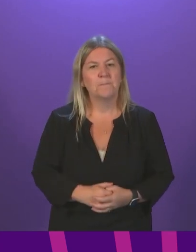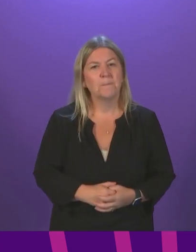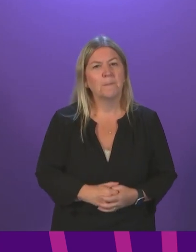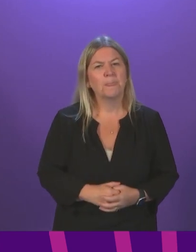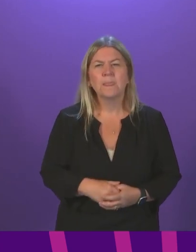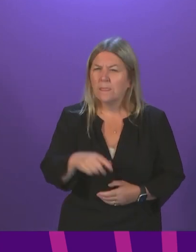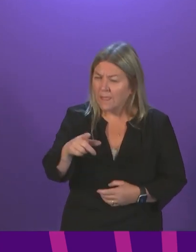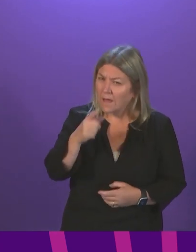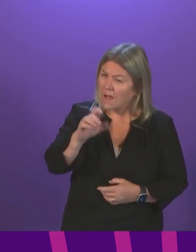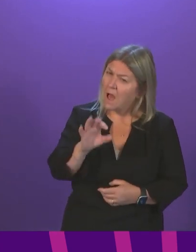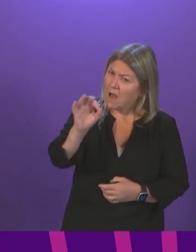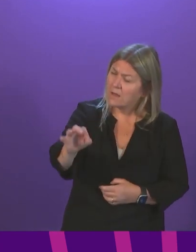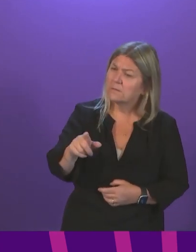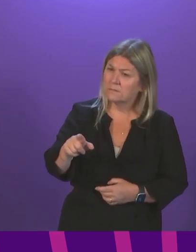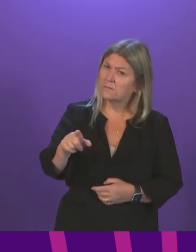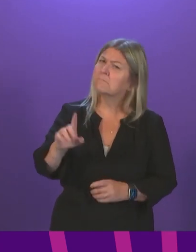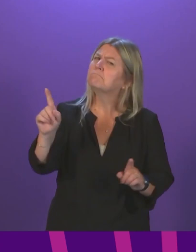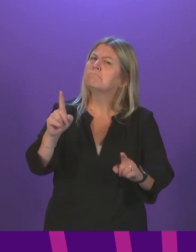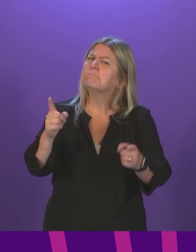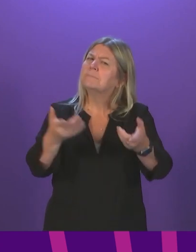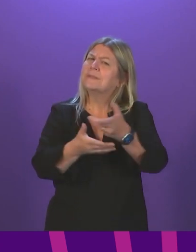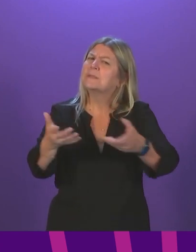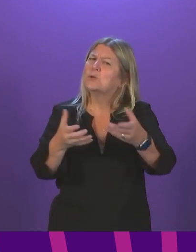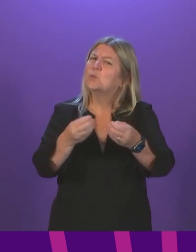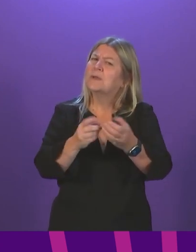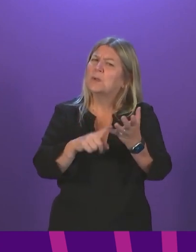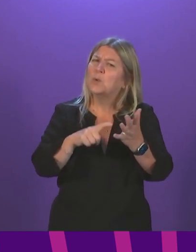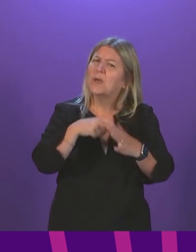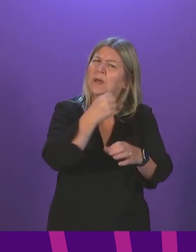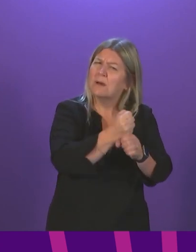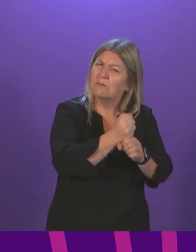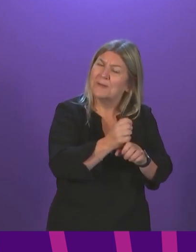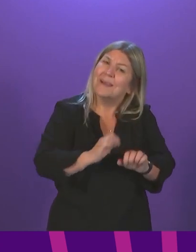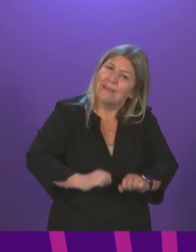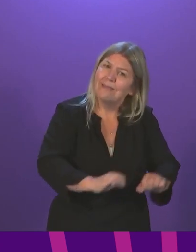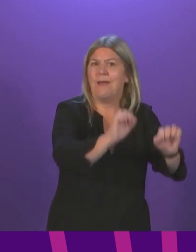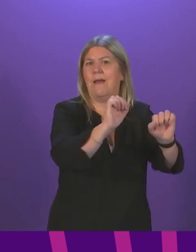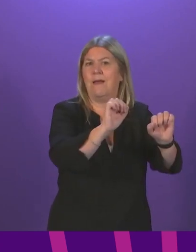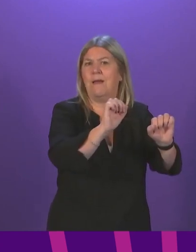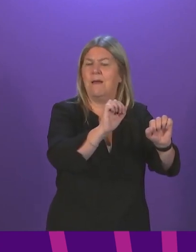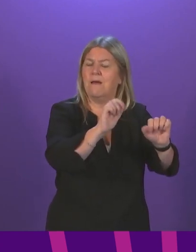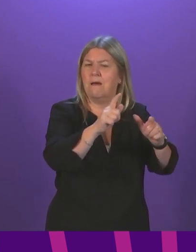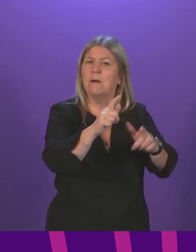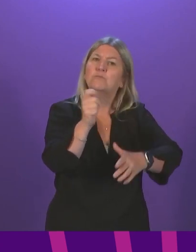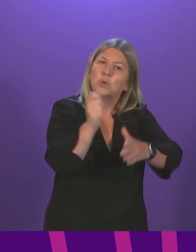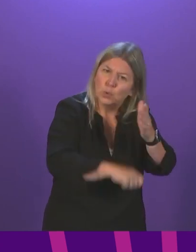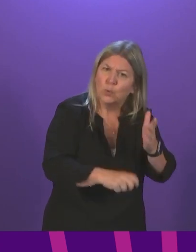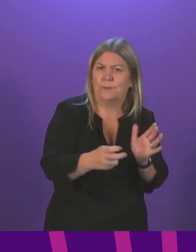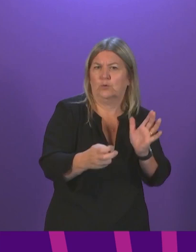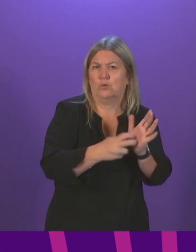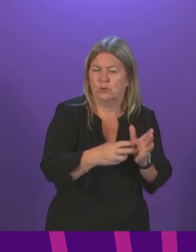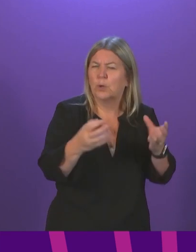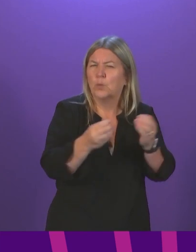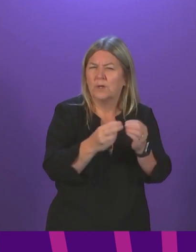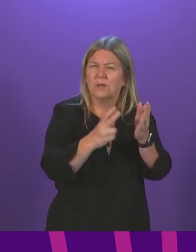discussions the Scottish Government has had with the UK Government about their vaccine procurement contract with Valneva in West Lothian? Valneva is